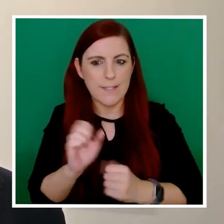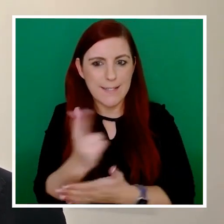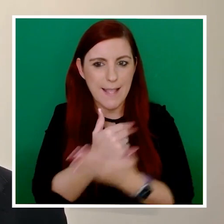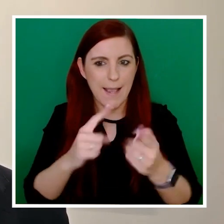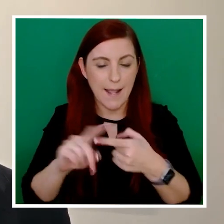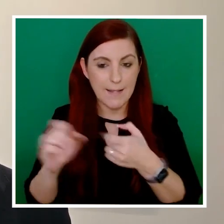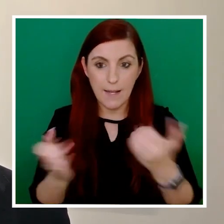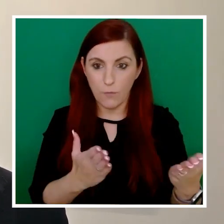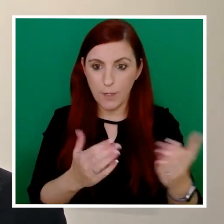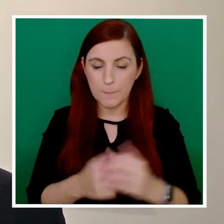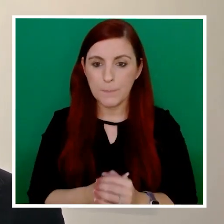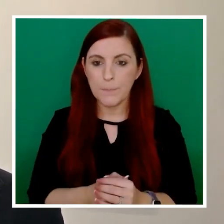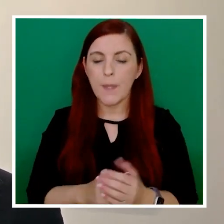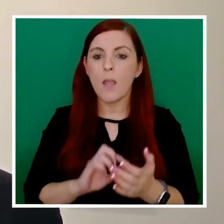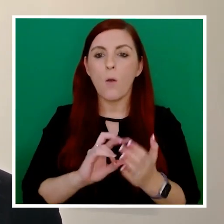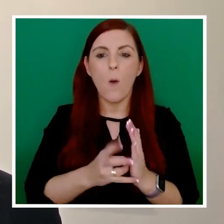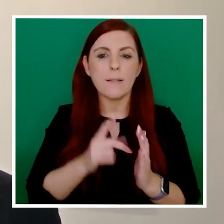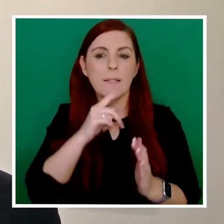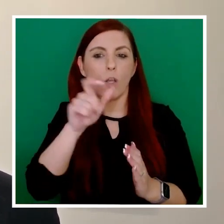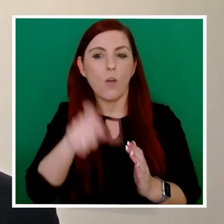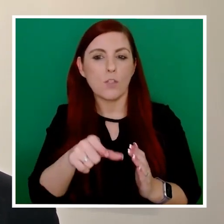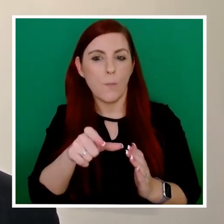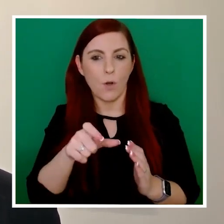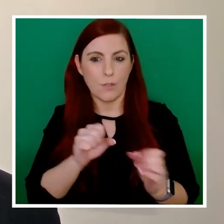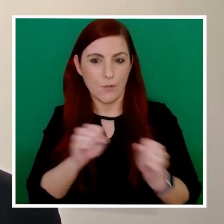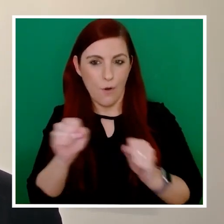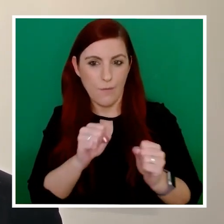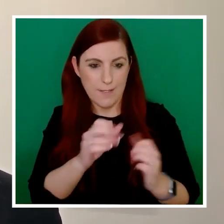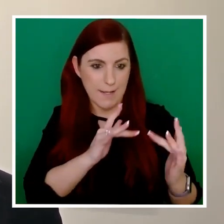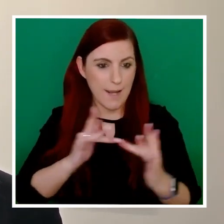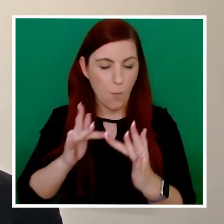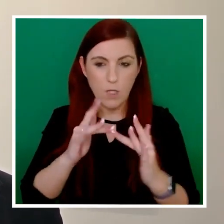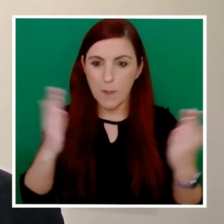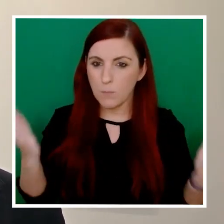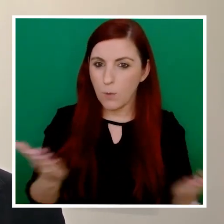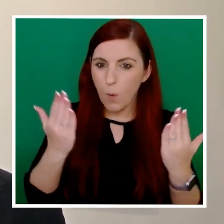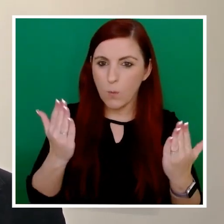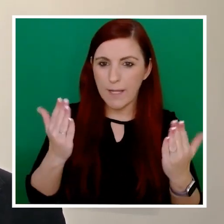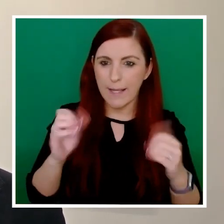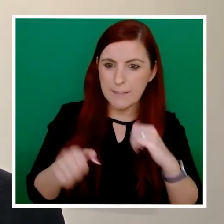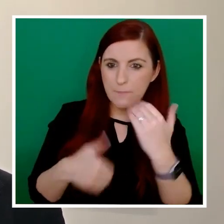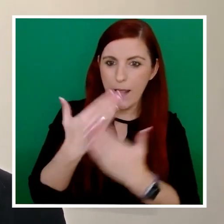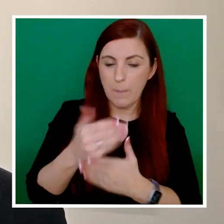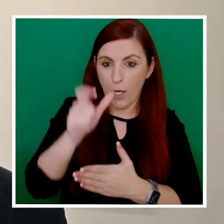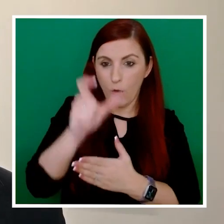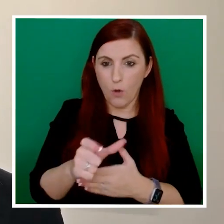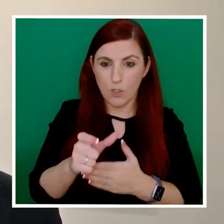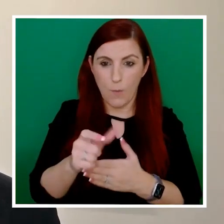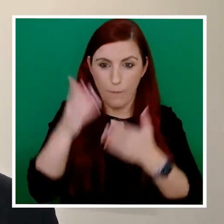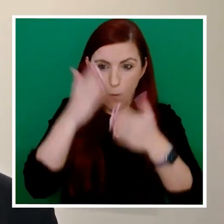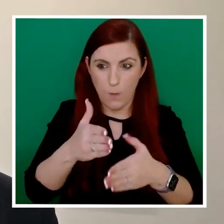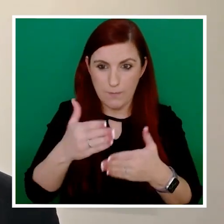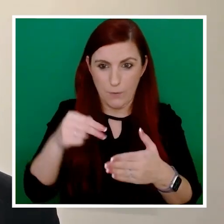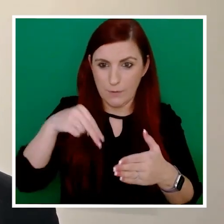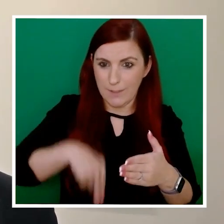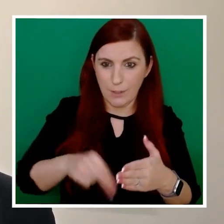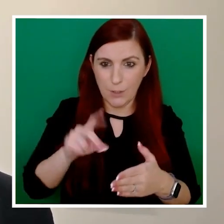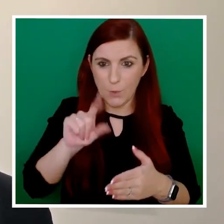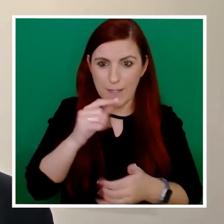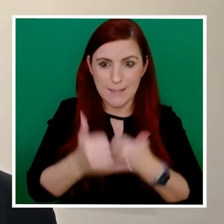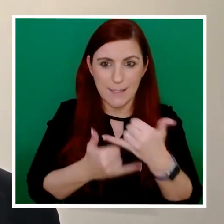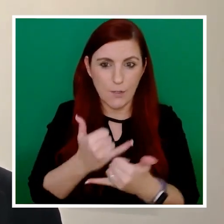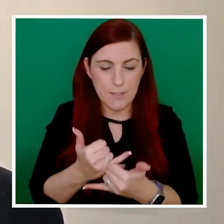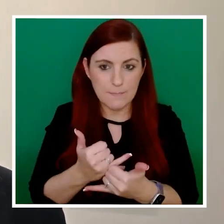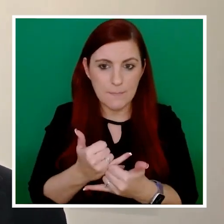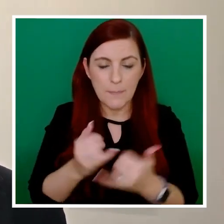The Quality Customer Service Network has been promoting and developing this customer focus for almost 20 years. The